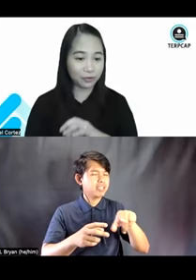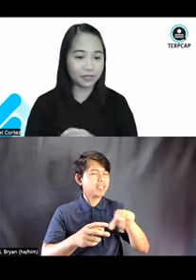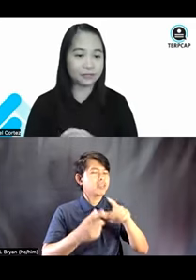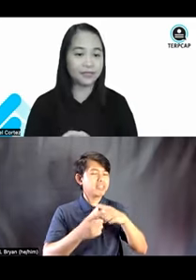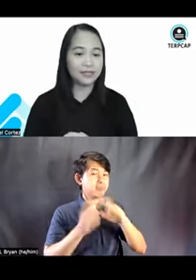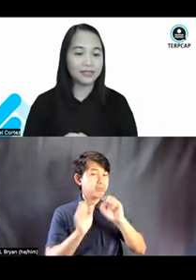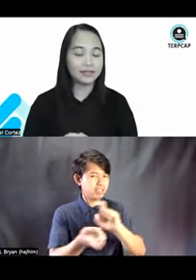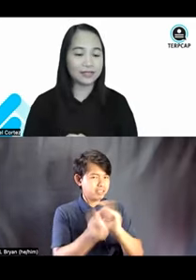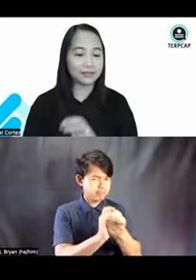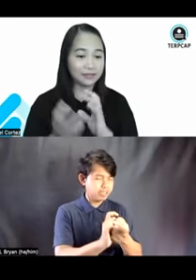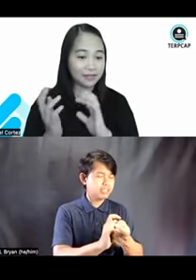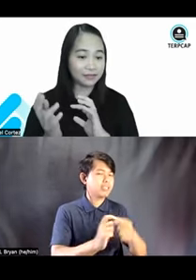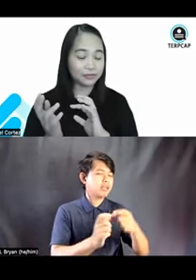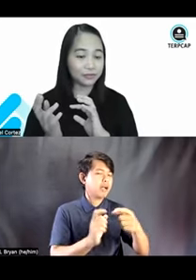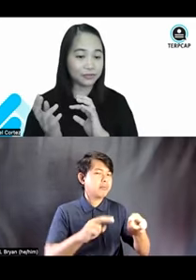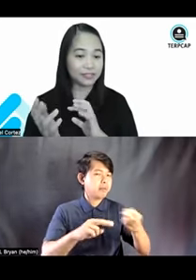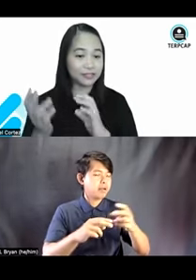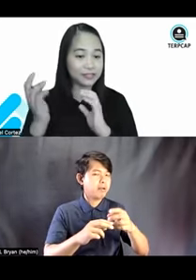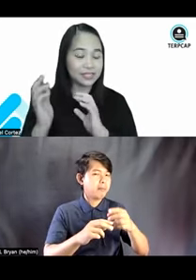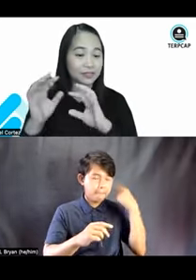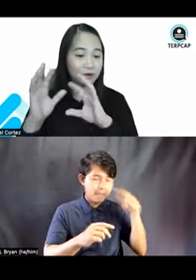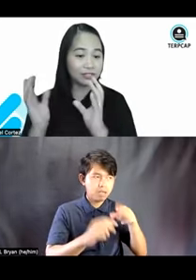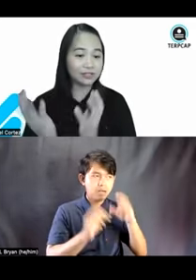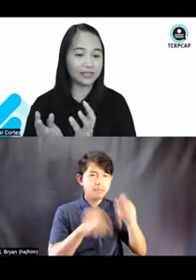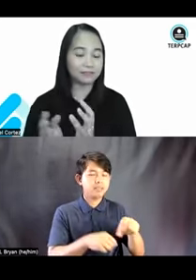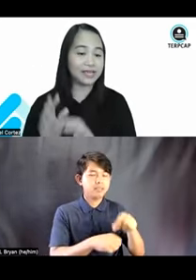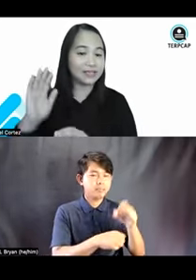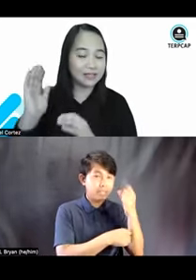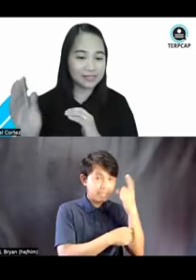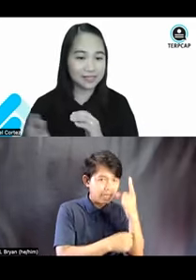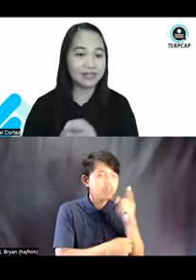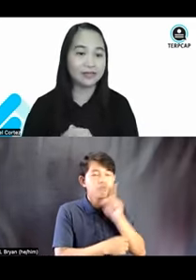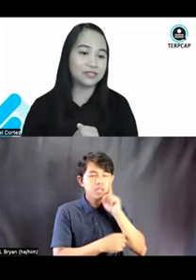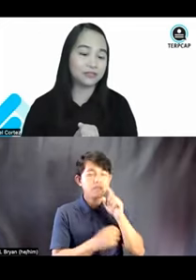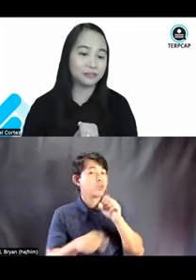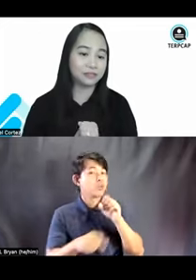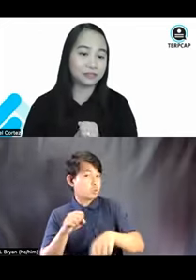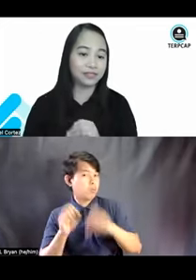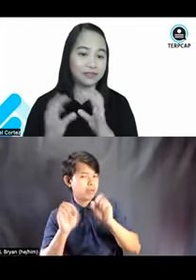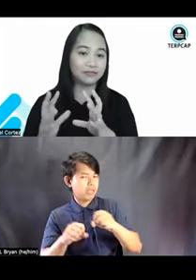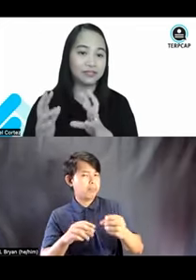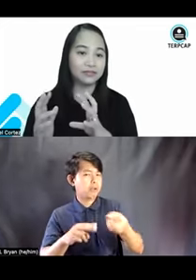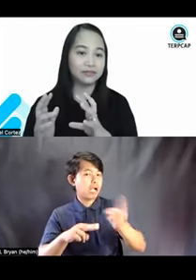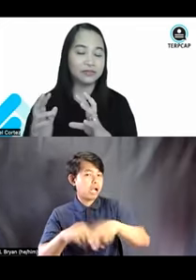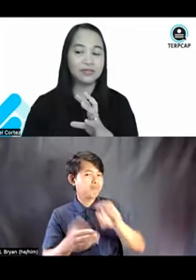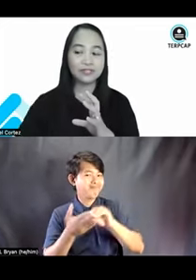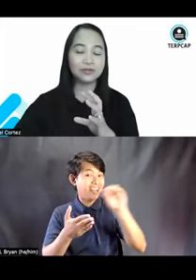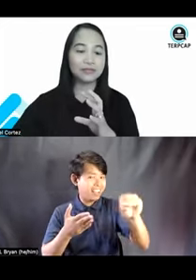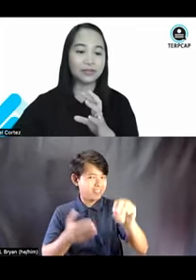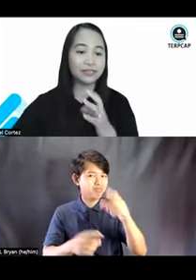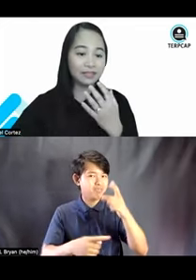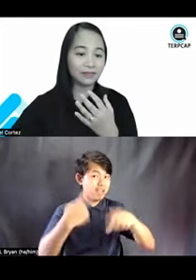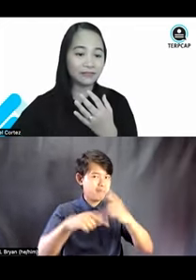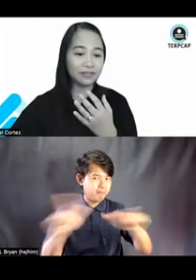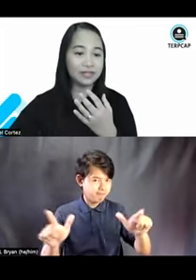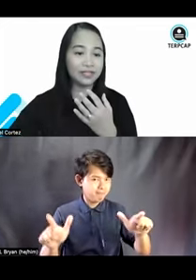form that the deaf could understand the content by adding a sign language interpreter in that video. So,